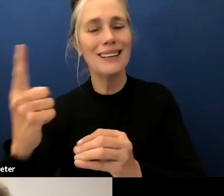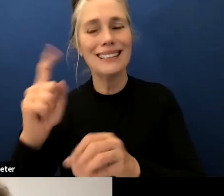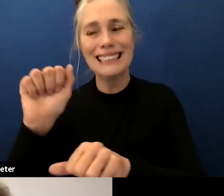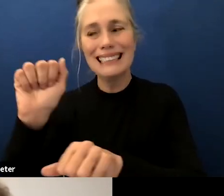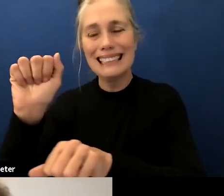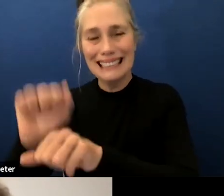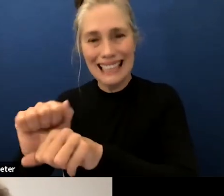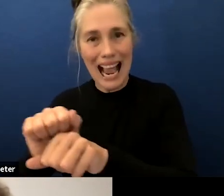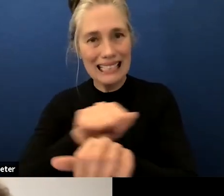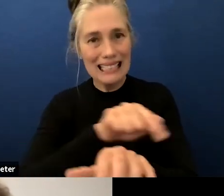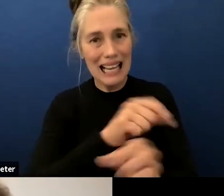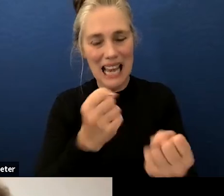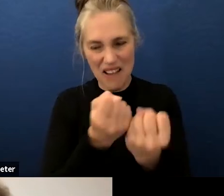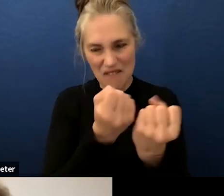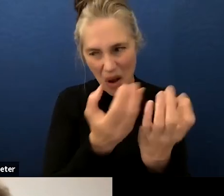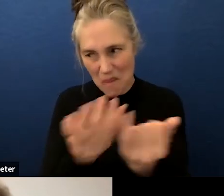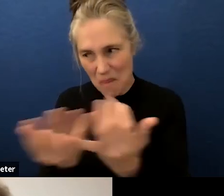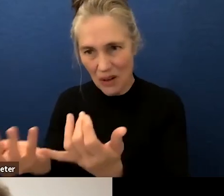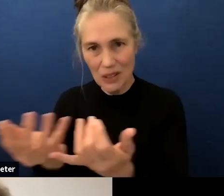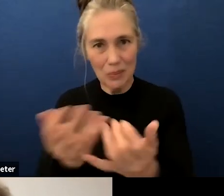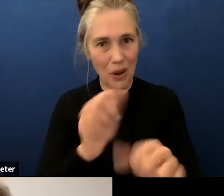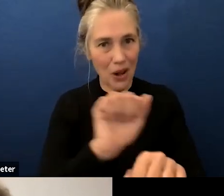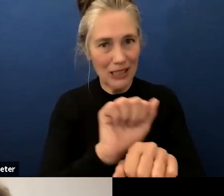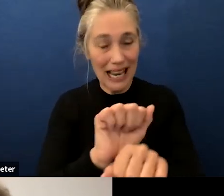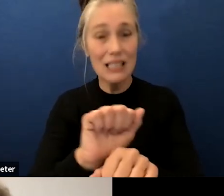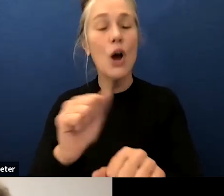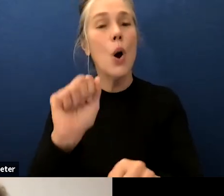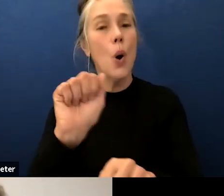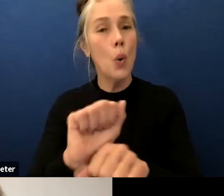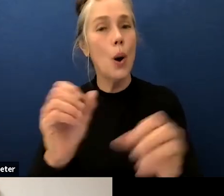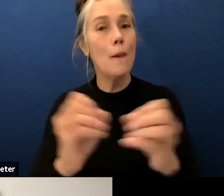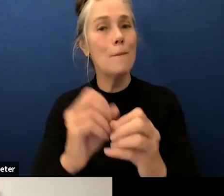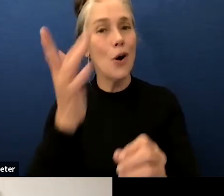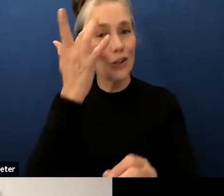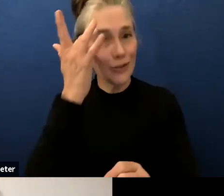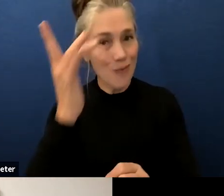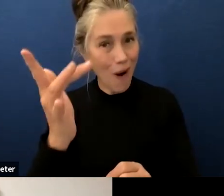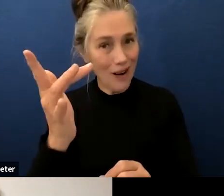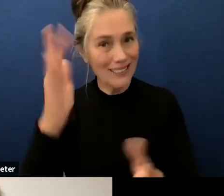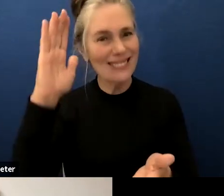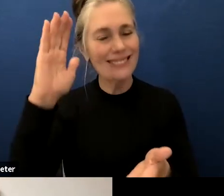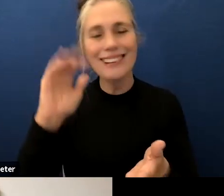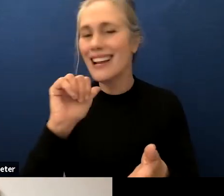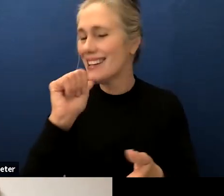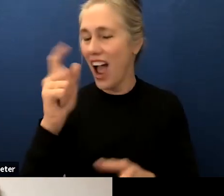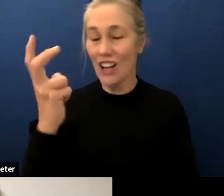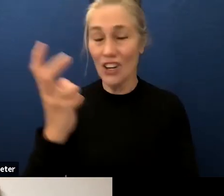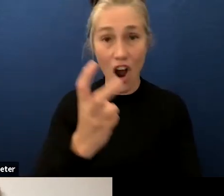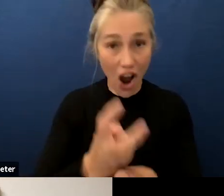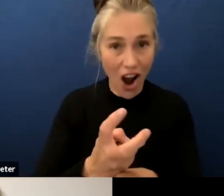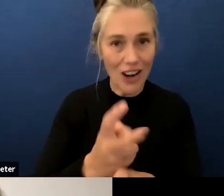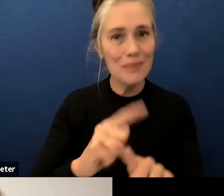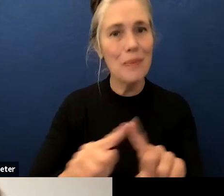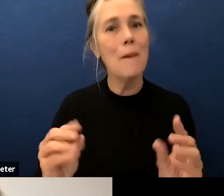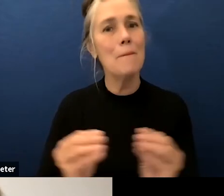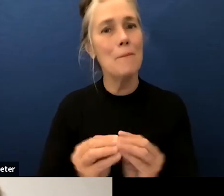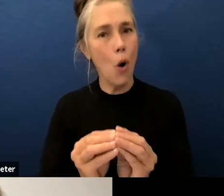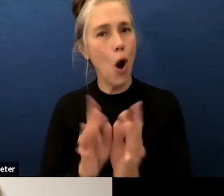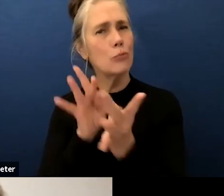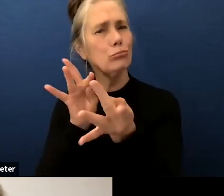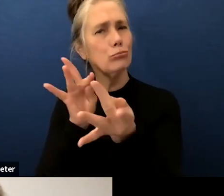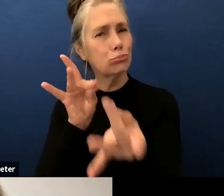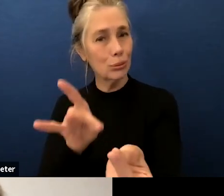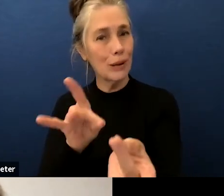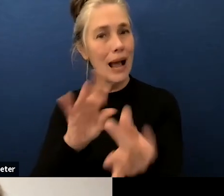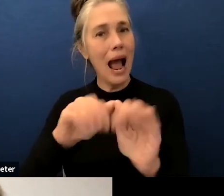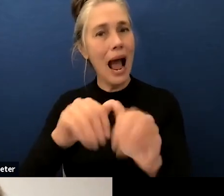allows us to work smarter not harder so I think this is a really great opportunity to think about how can we work continue to